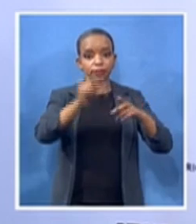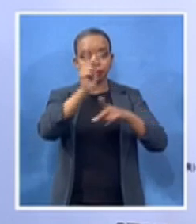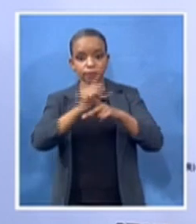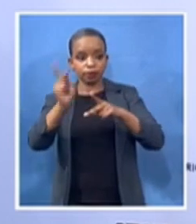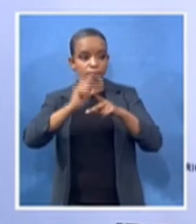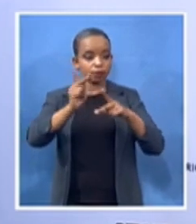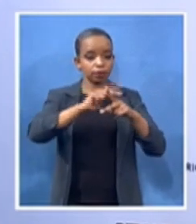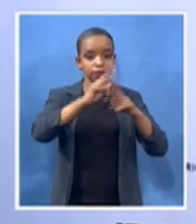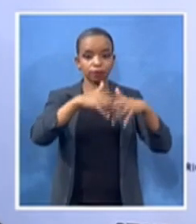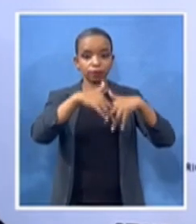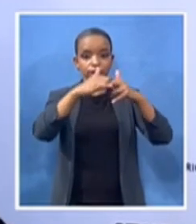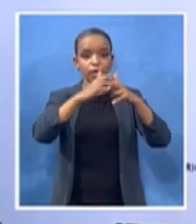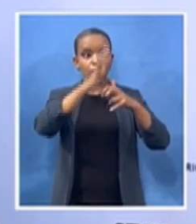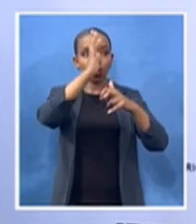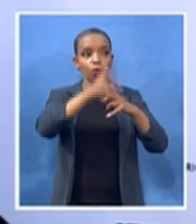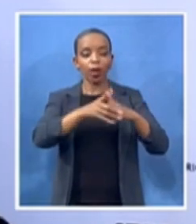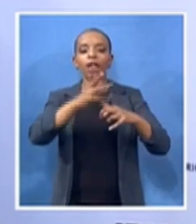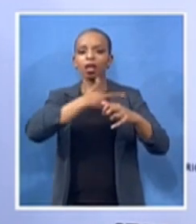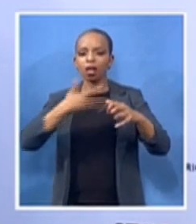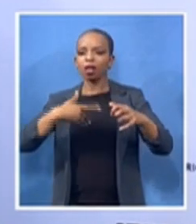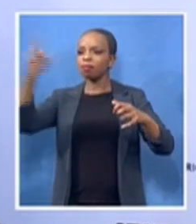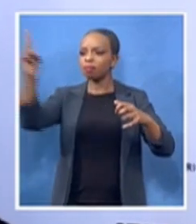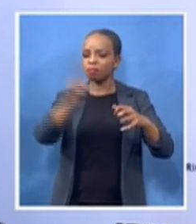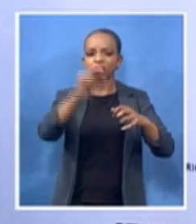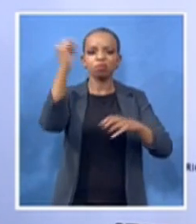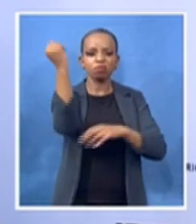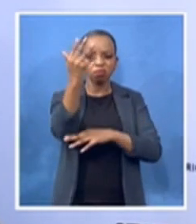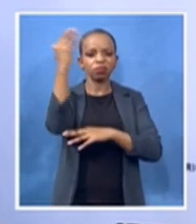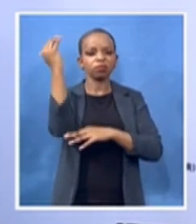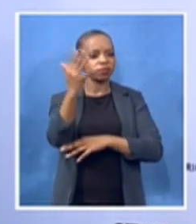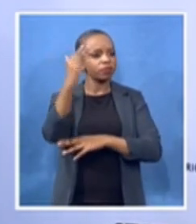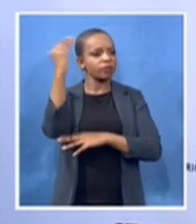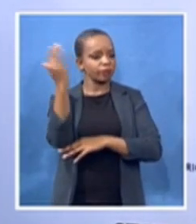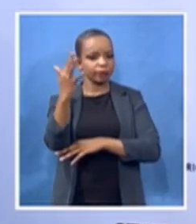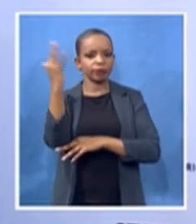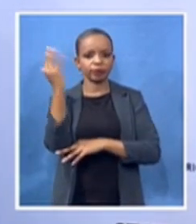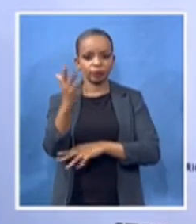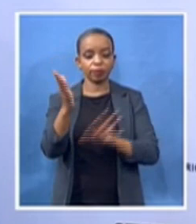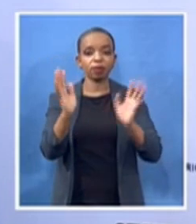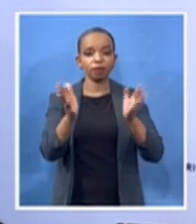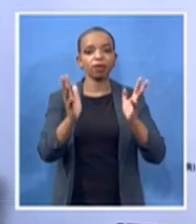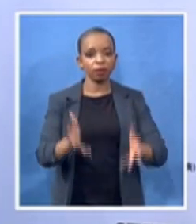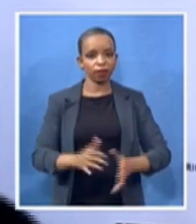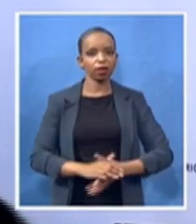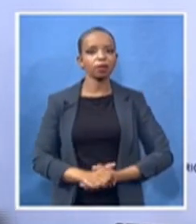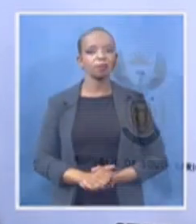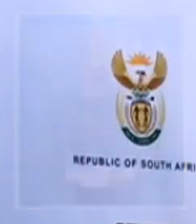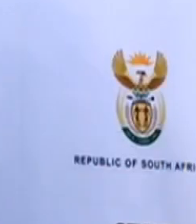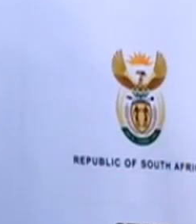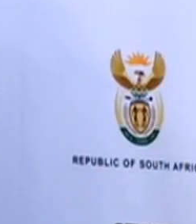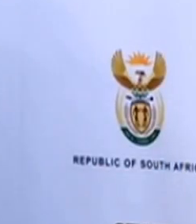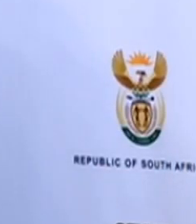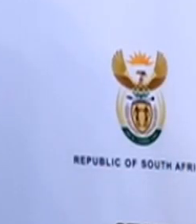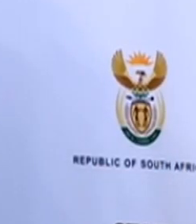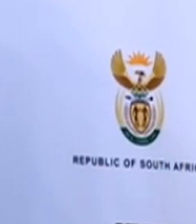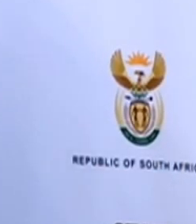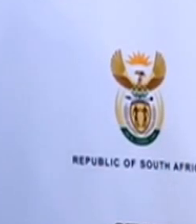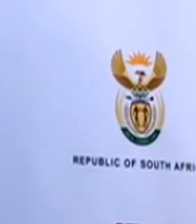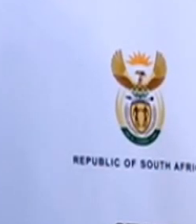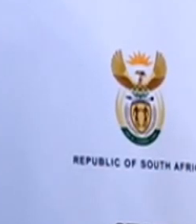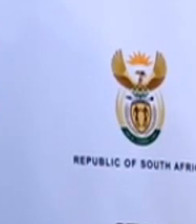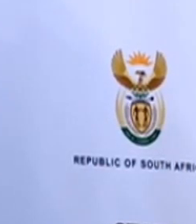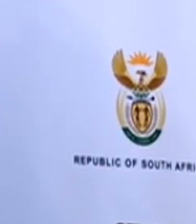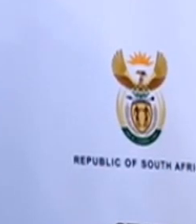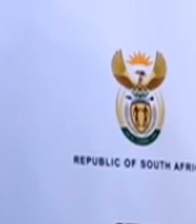her presentations, wherever she was, were outstanding. She